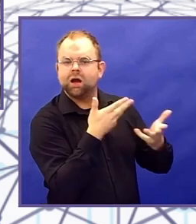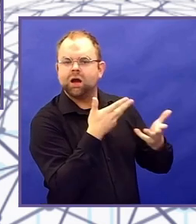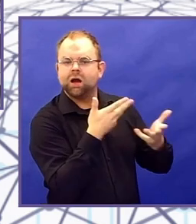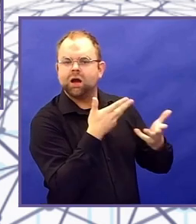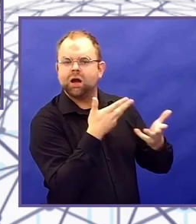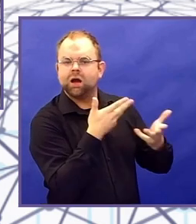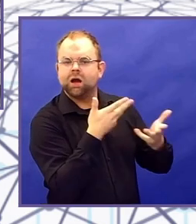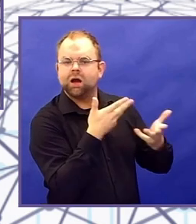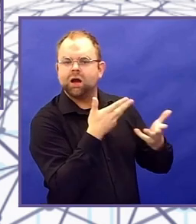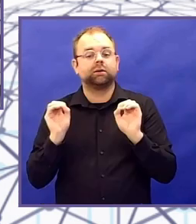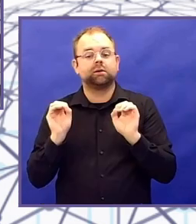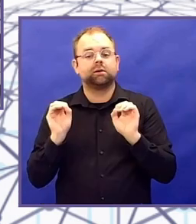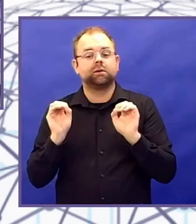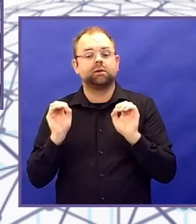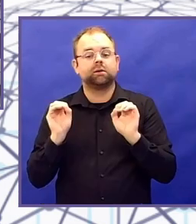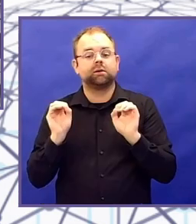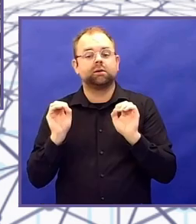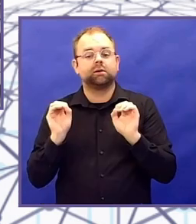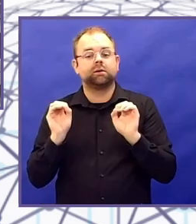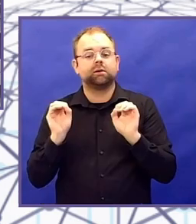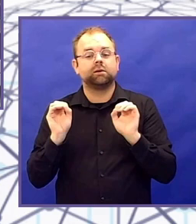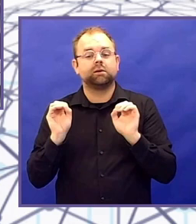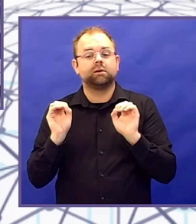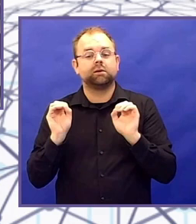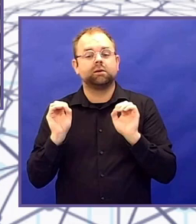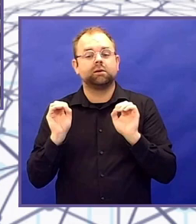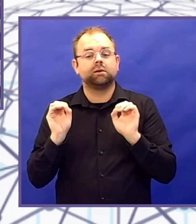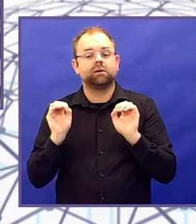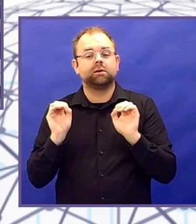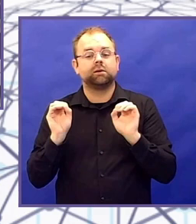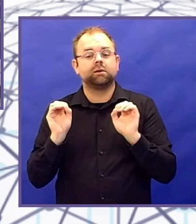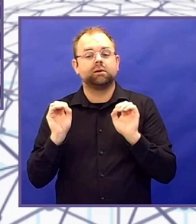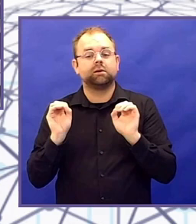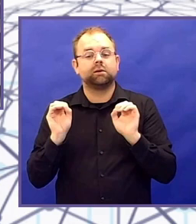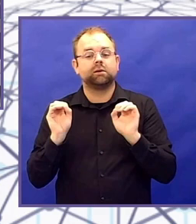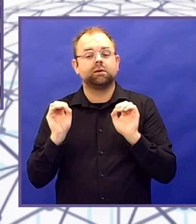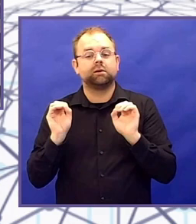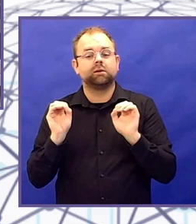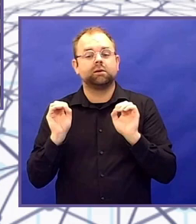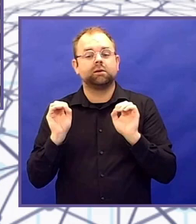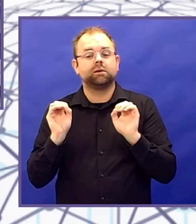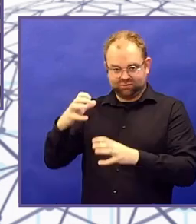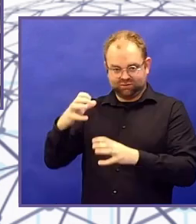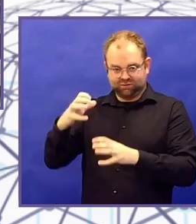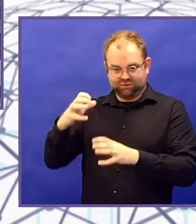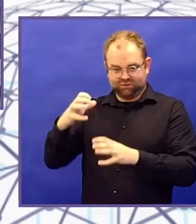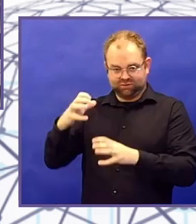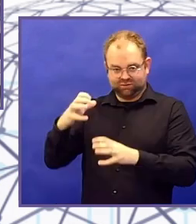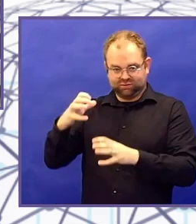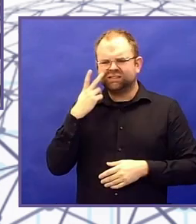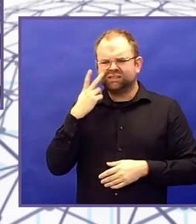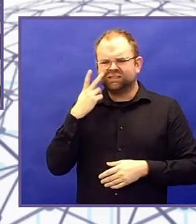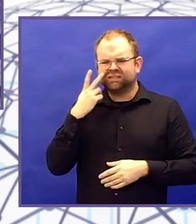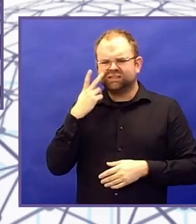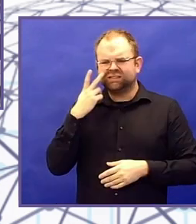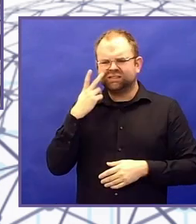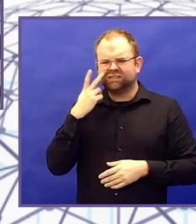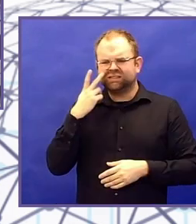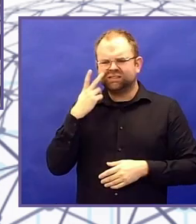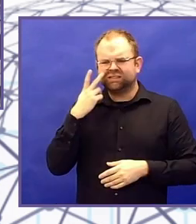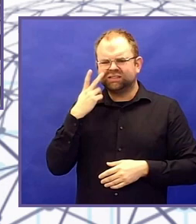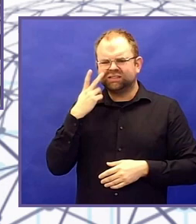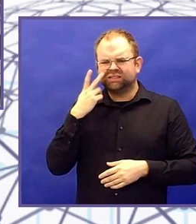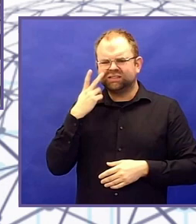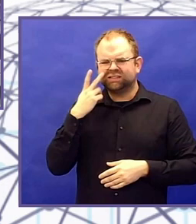what we need. How is it going to come? How can they make fill our need? What is it they're going to do? And then they go through